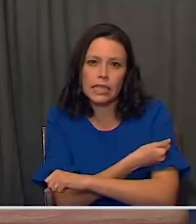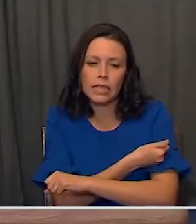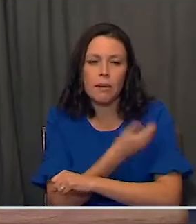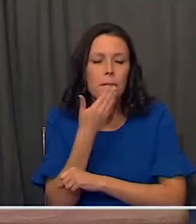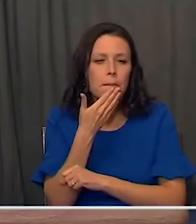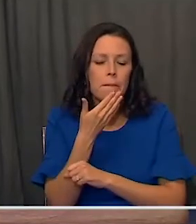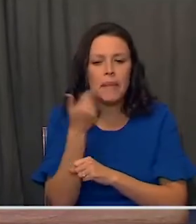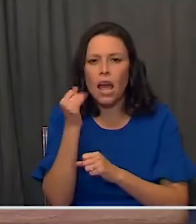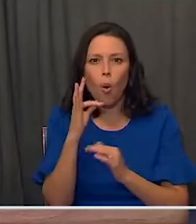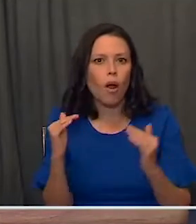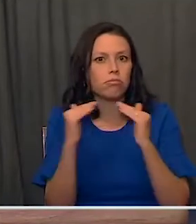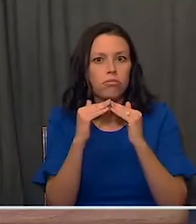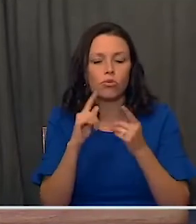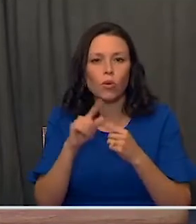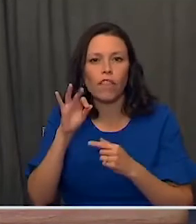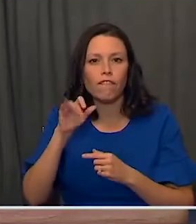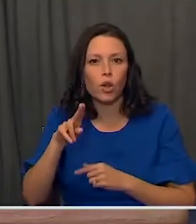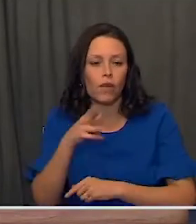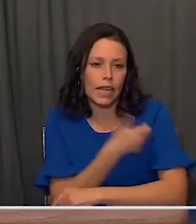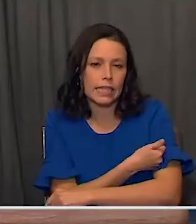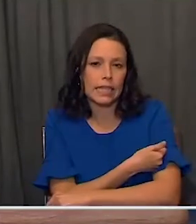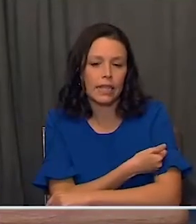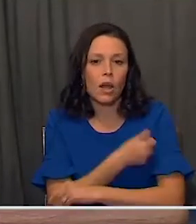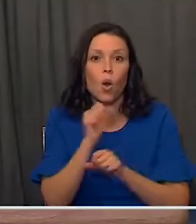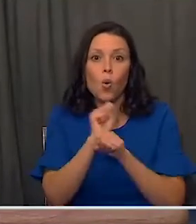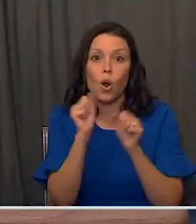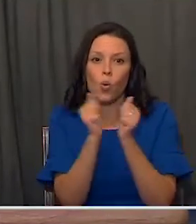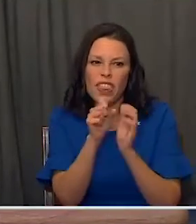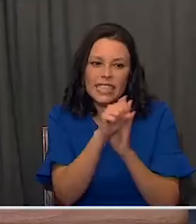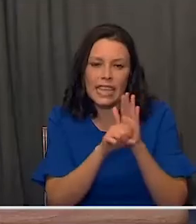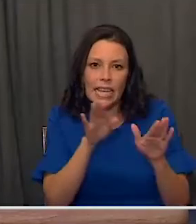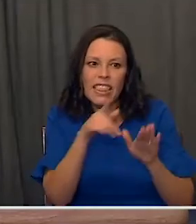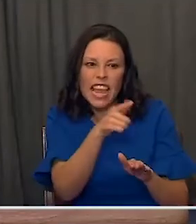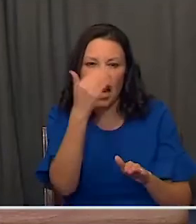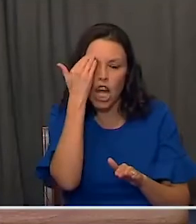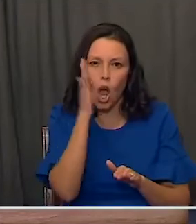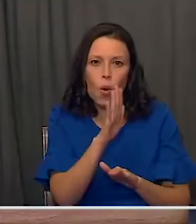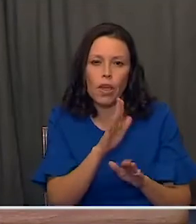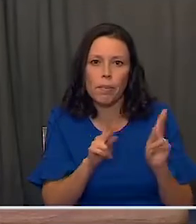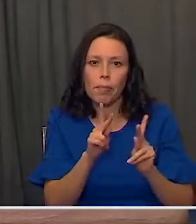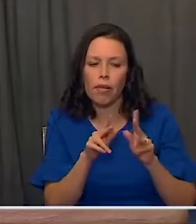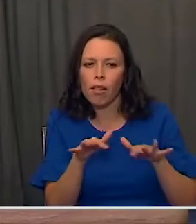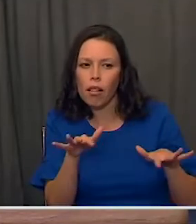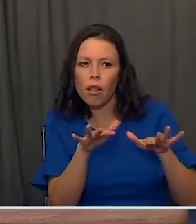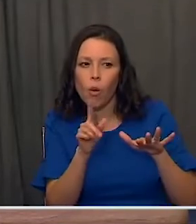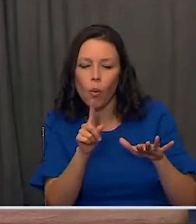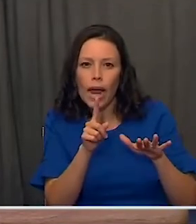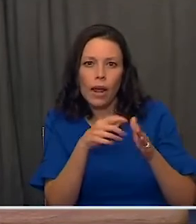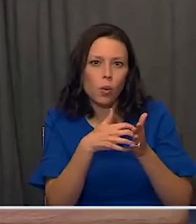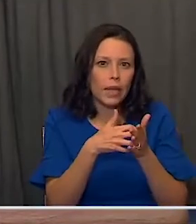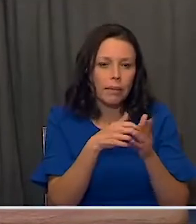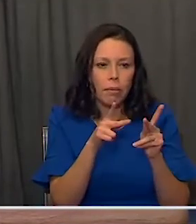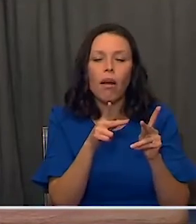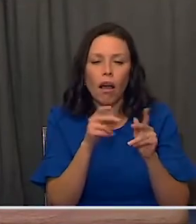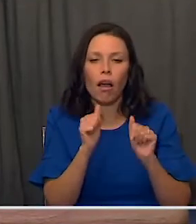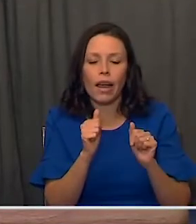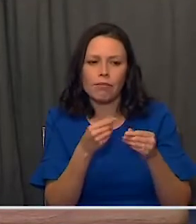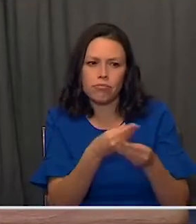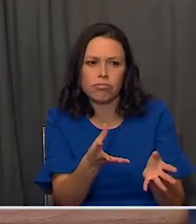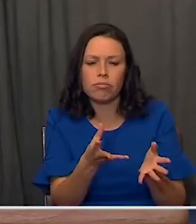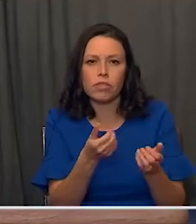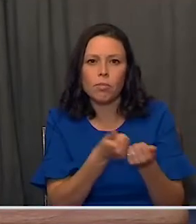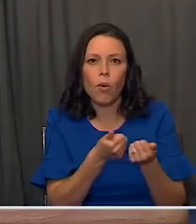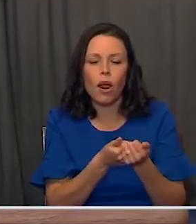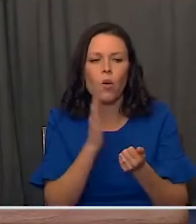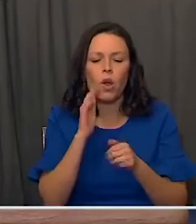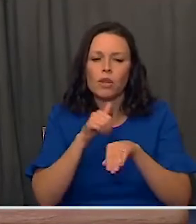And working in partnership with our states because the states know the situation on the ground and we work to support them. And we